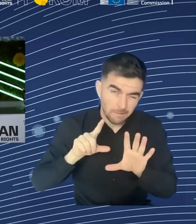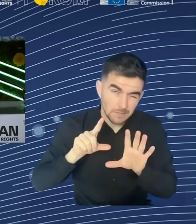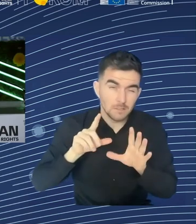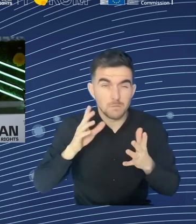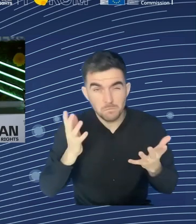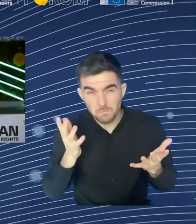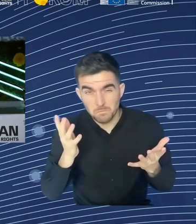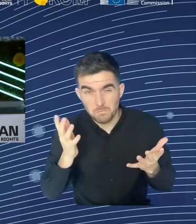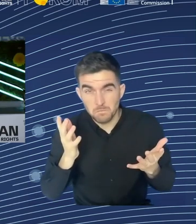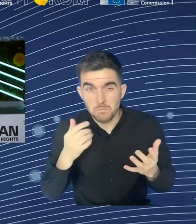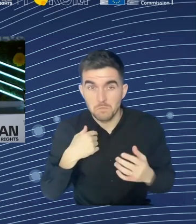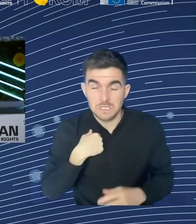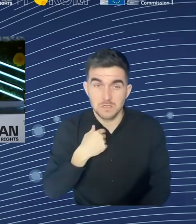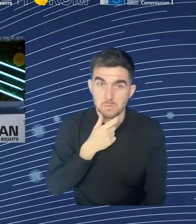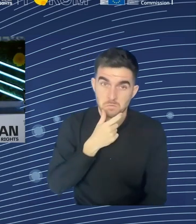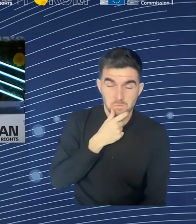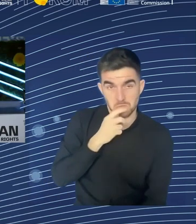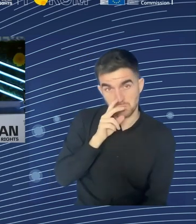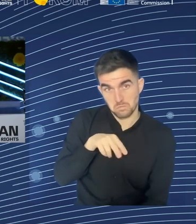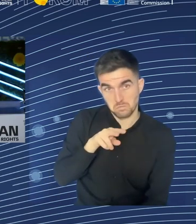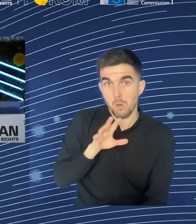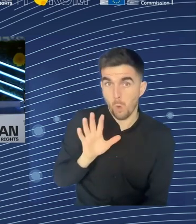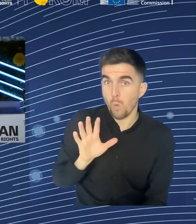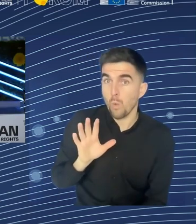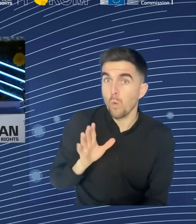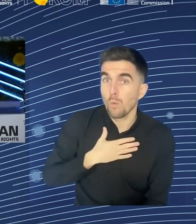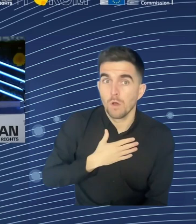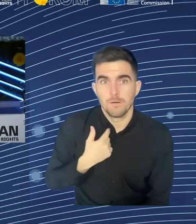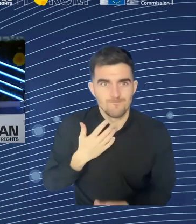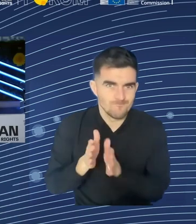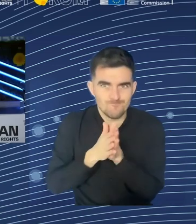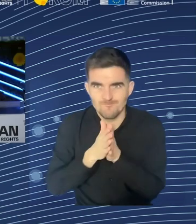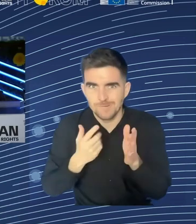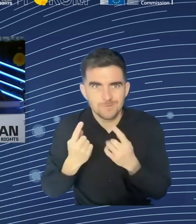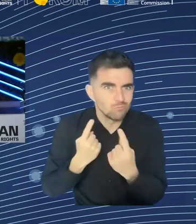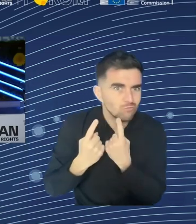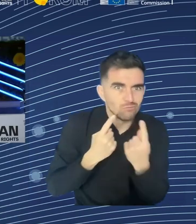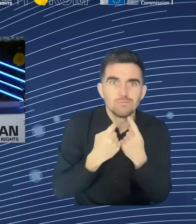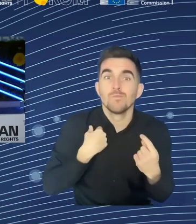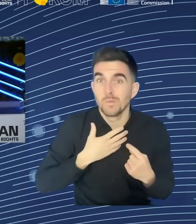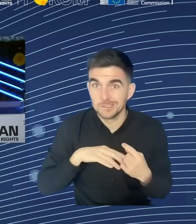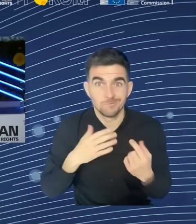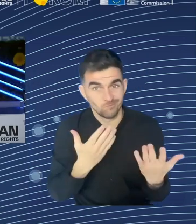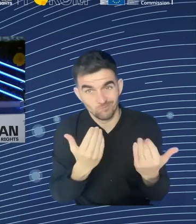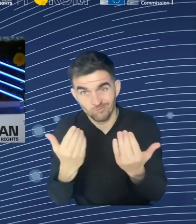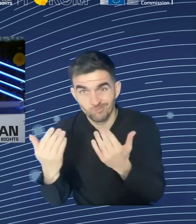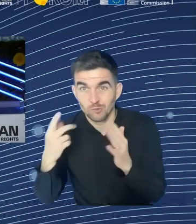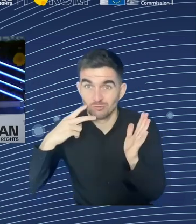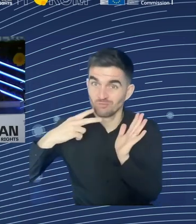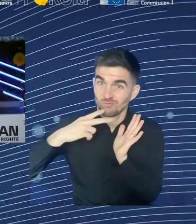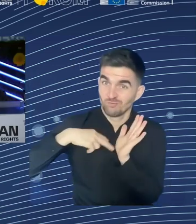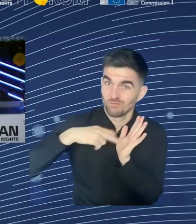interactive platform which is the first time for this year. And let me also say a big thanks to Lucas